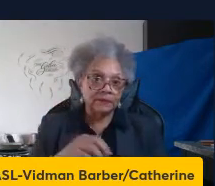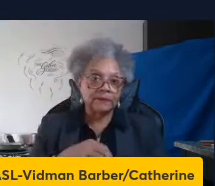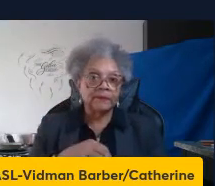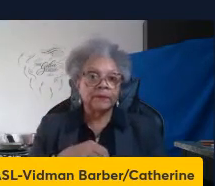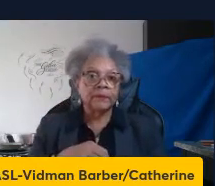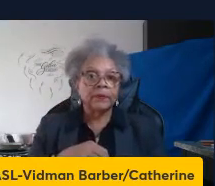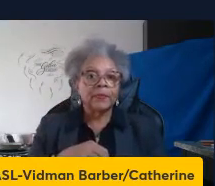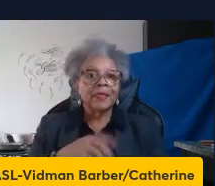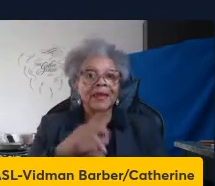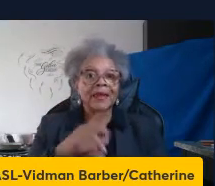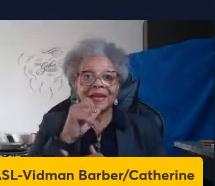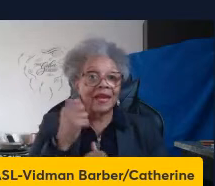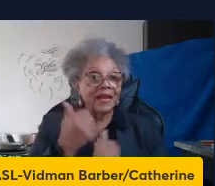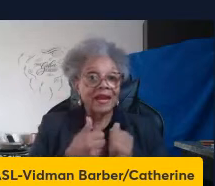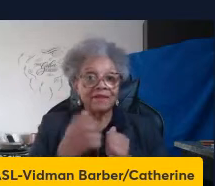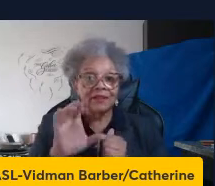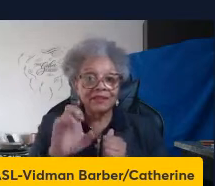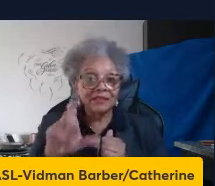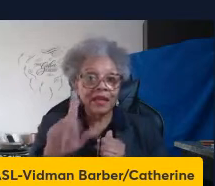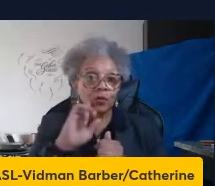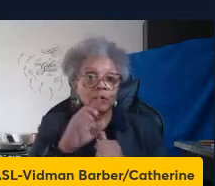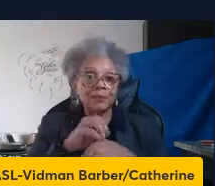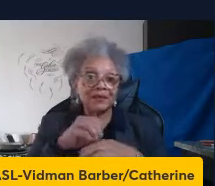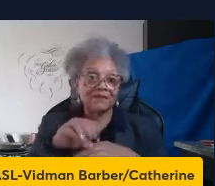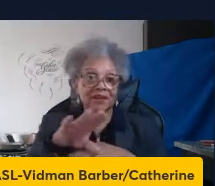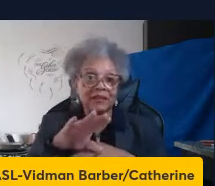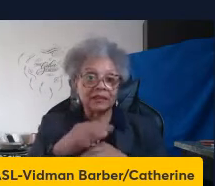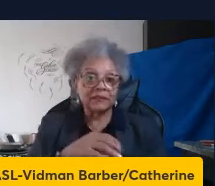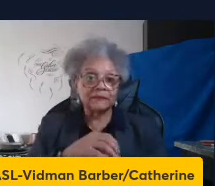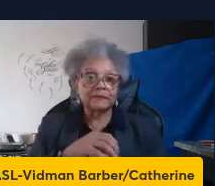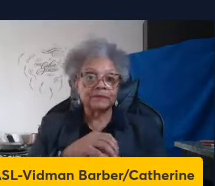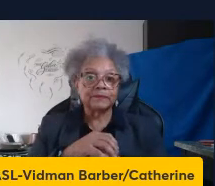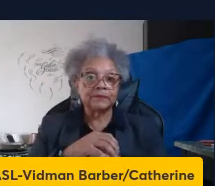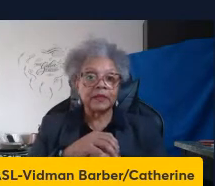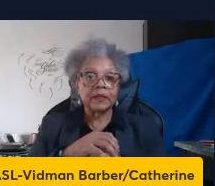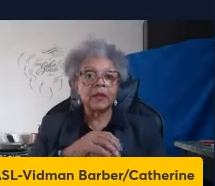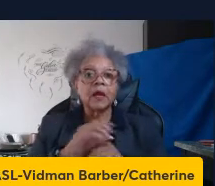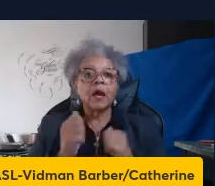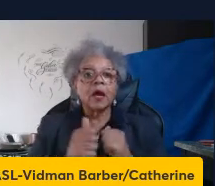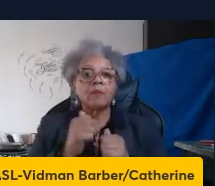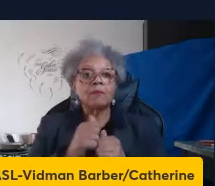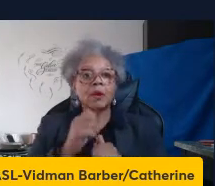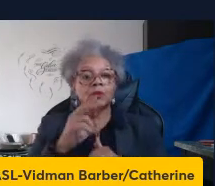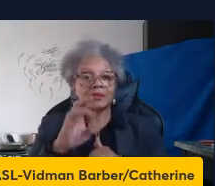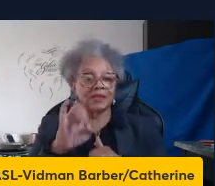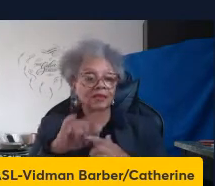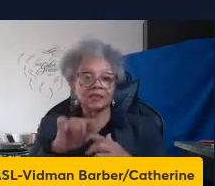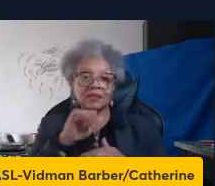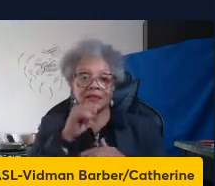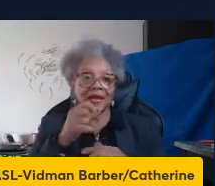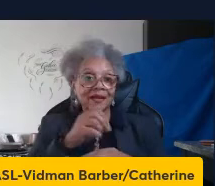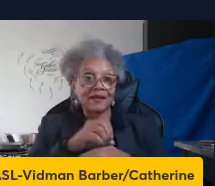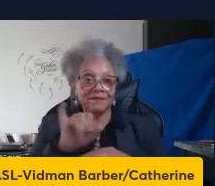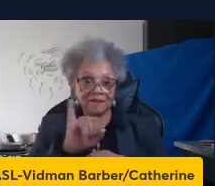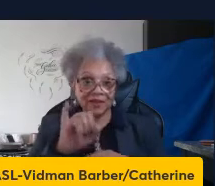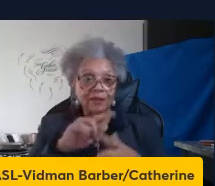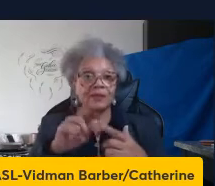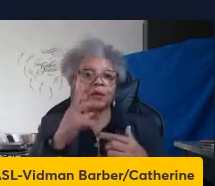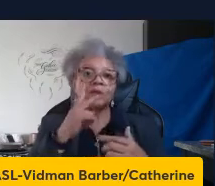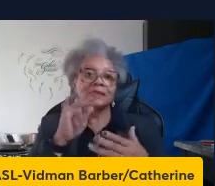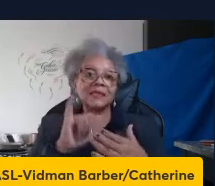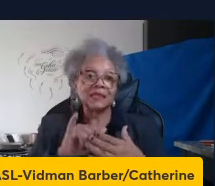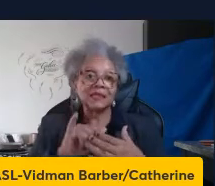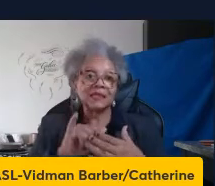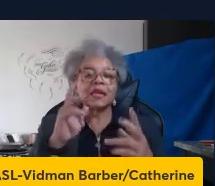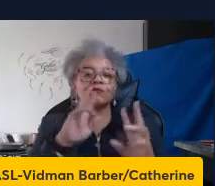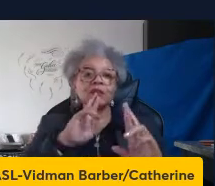Now, not every cell in the brain is going to be infected. And, in fact, most cells are uninfected, but they can see this virus and respond to